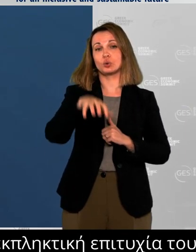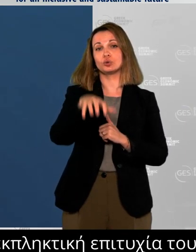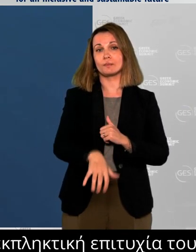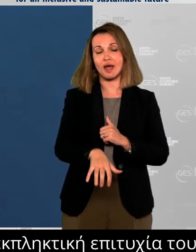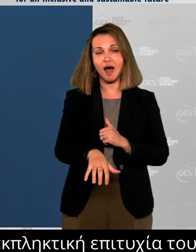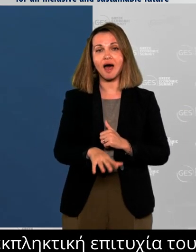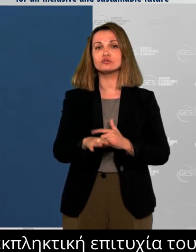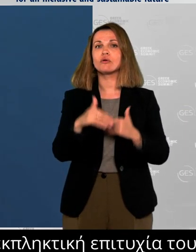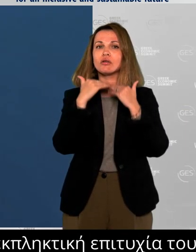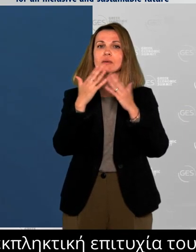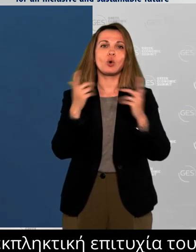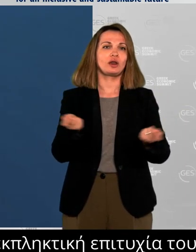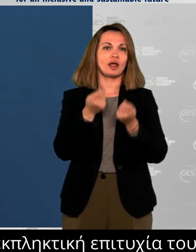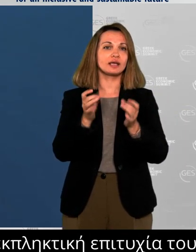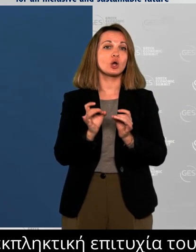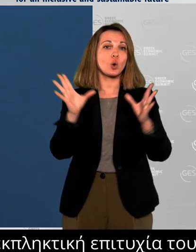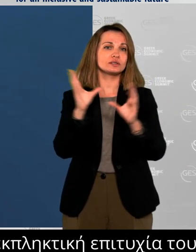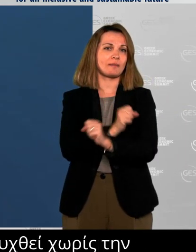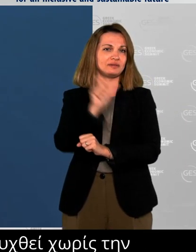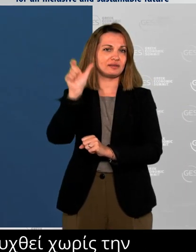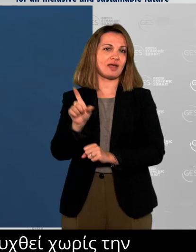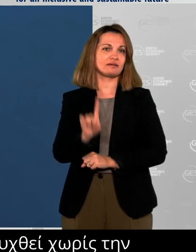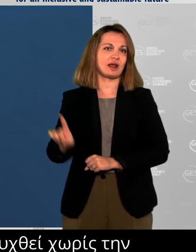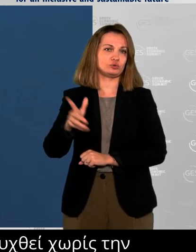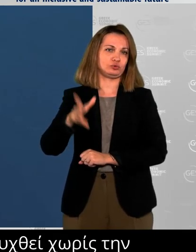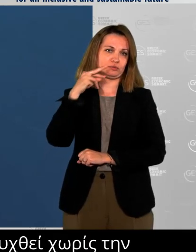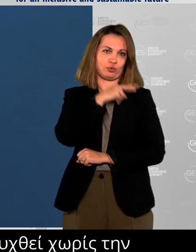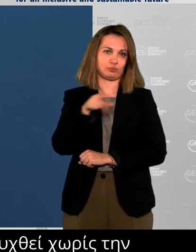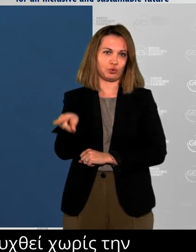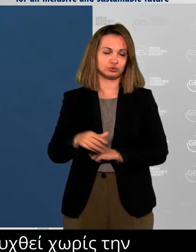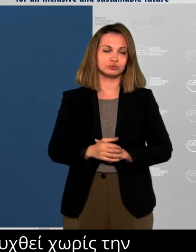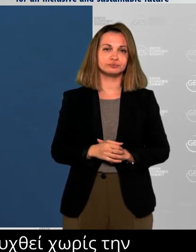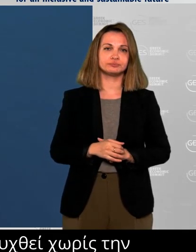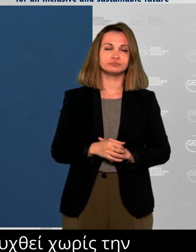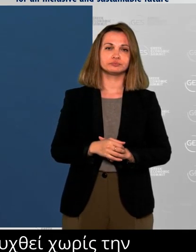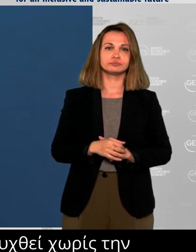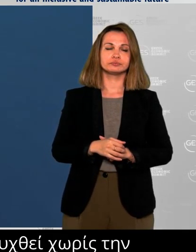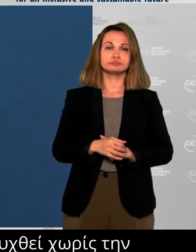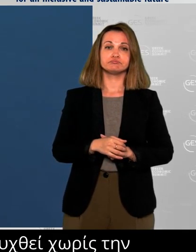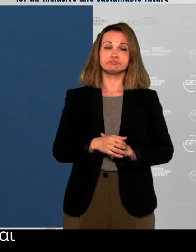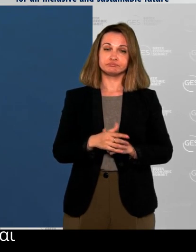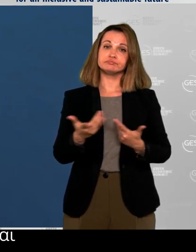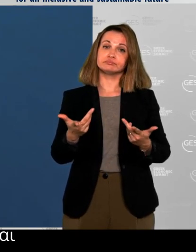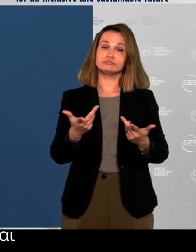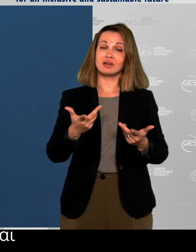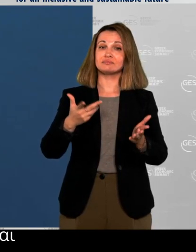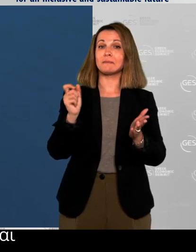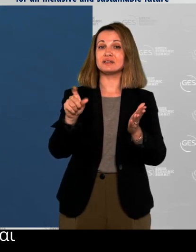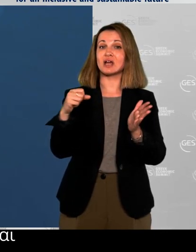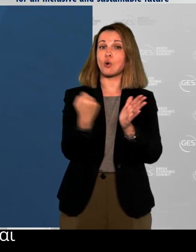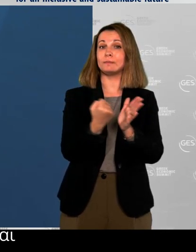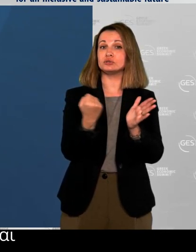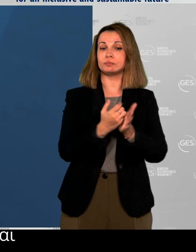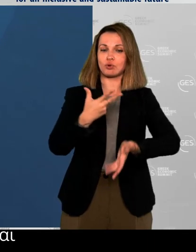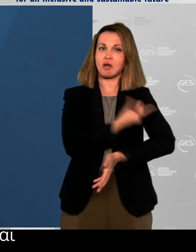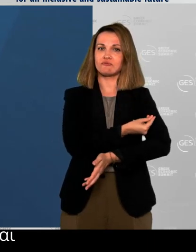and the Greek government's introduction of digital vaccine certificates. The rollout of these certificates under